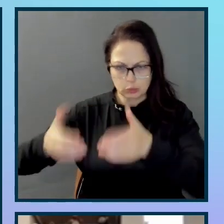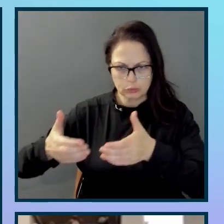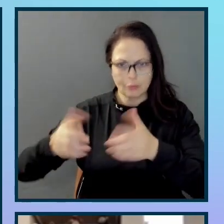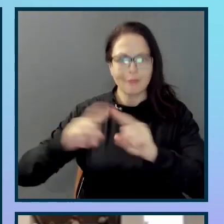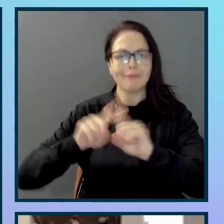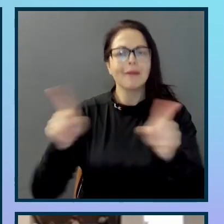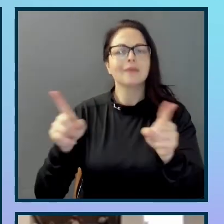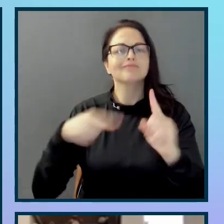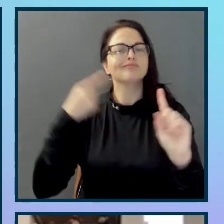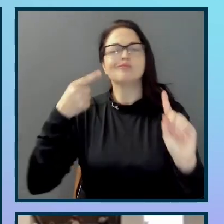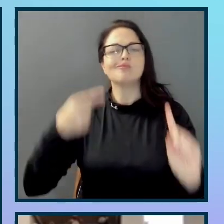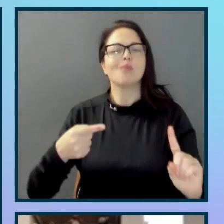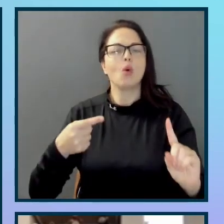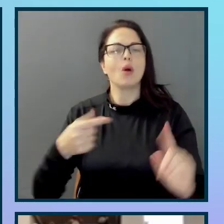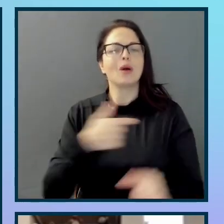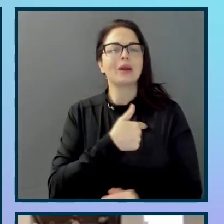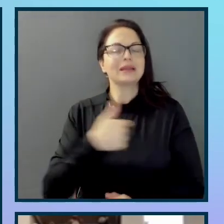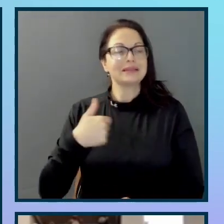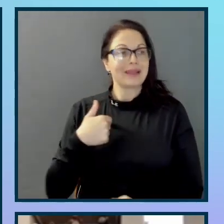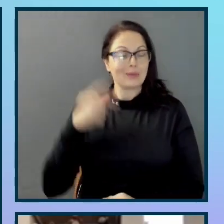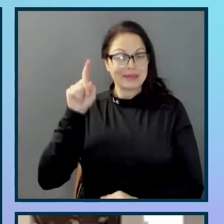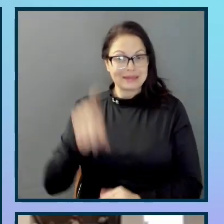customers out there who we are failing.